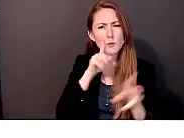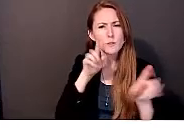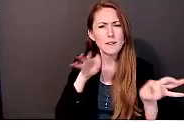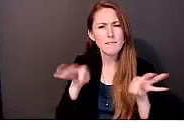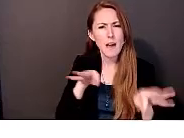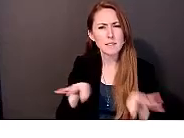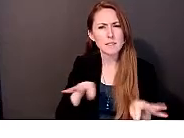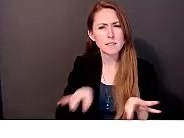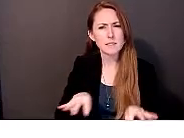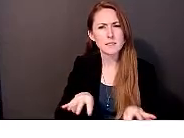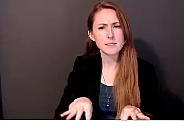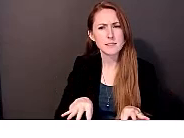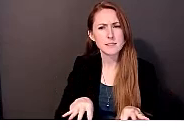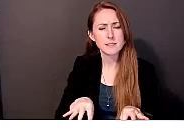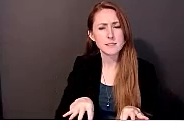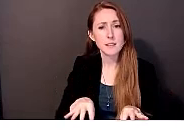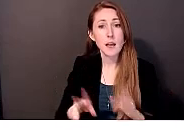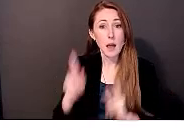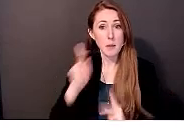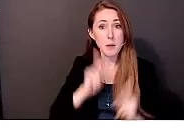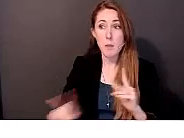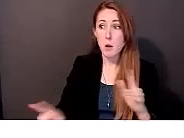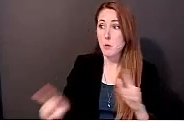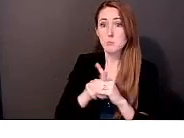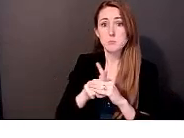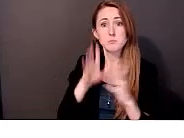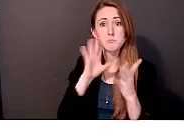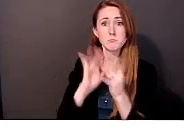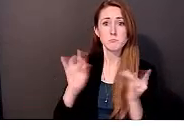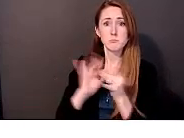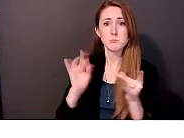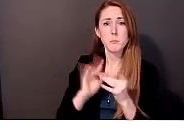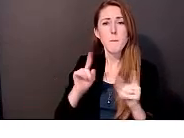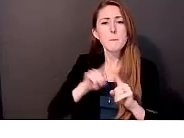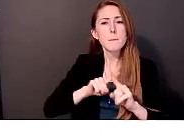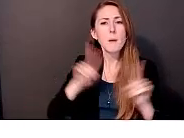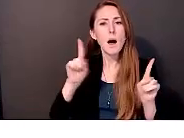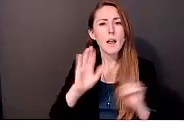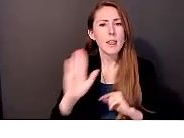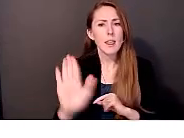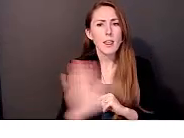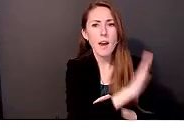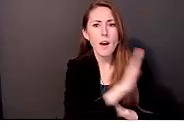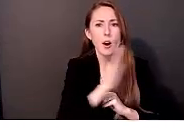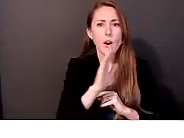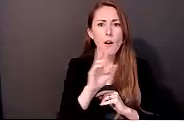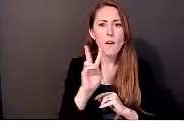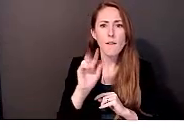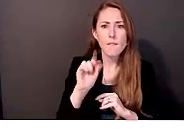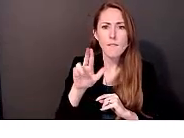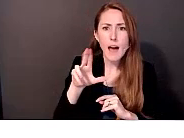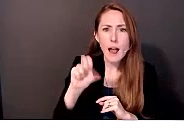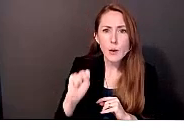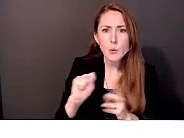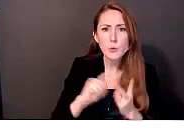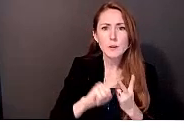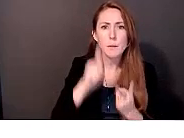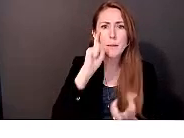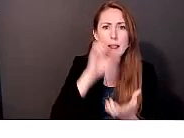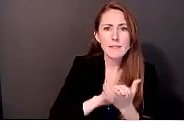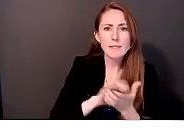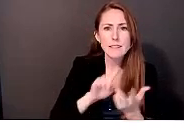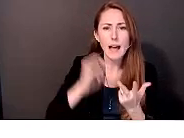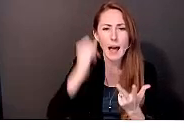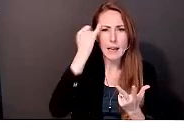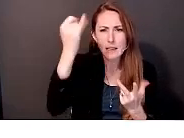to the table talking about these identities with different values and different ideas and beliefs about what that means, and